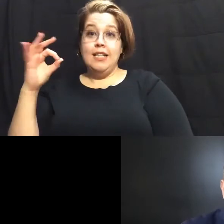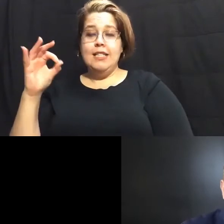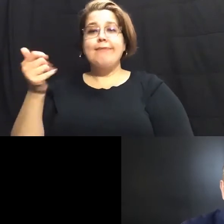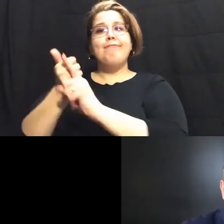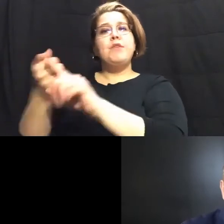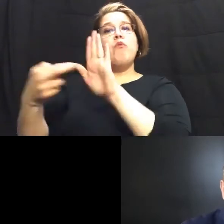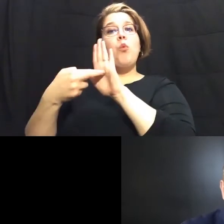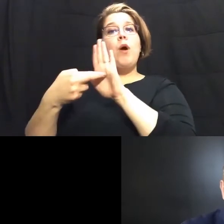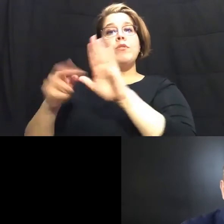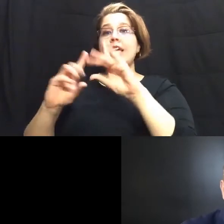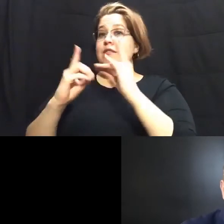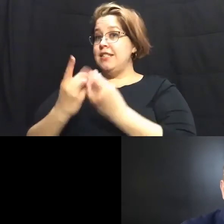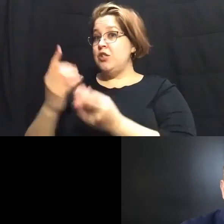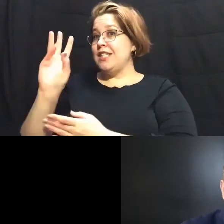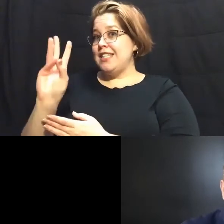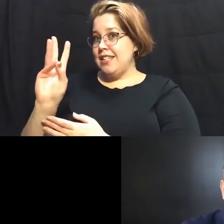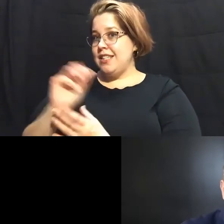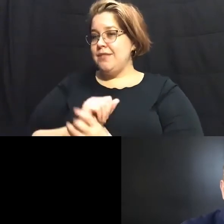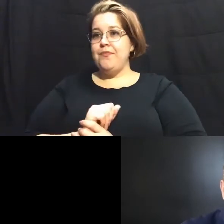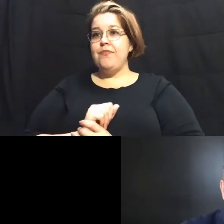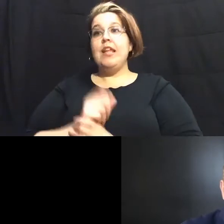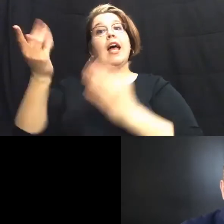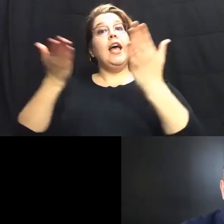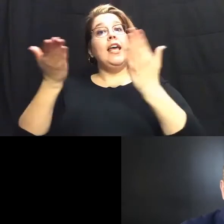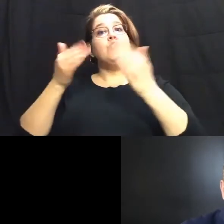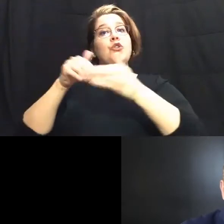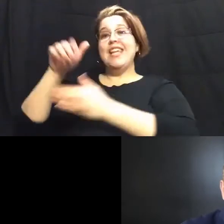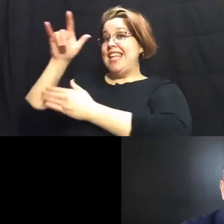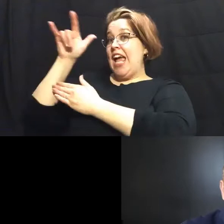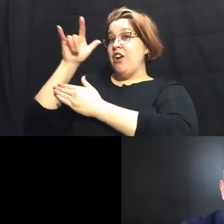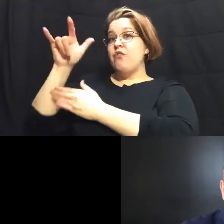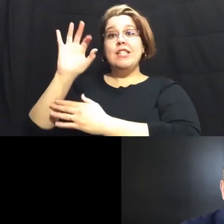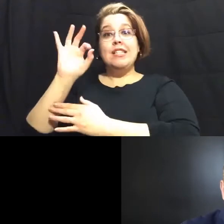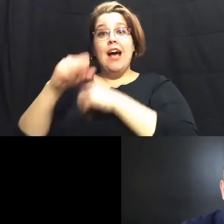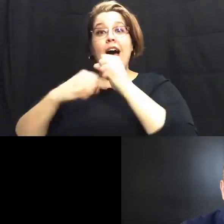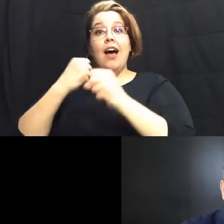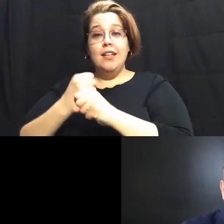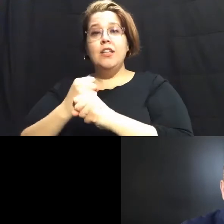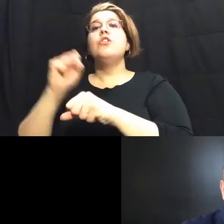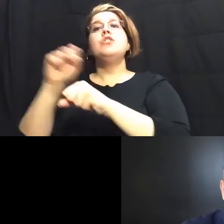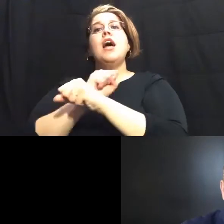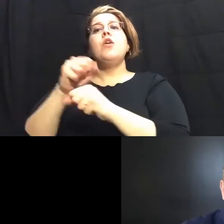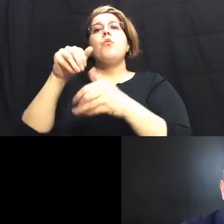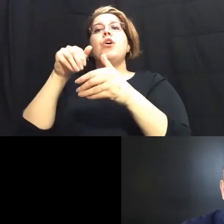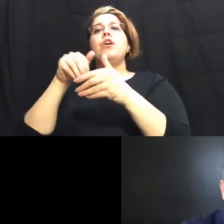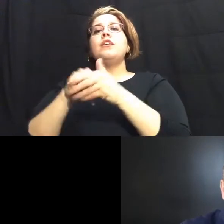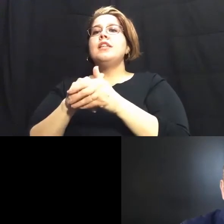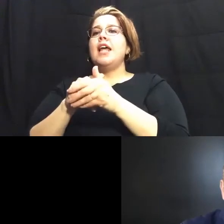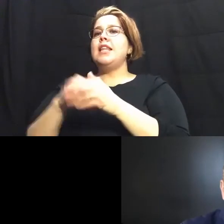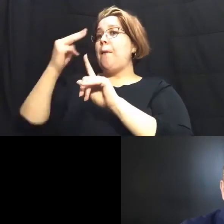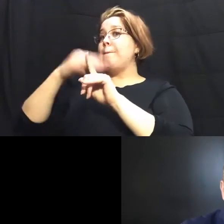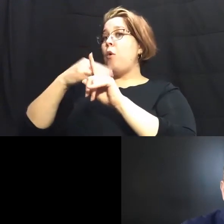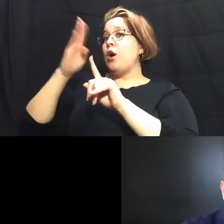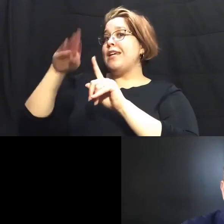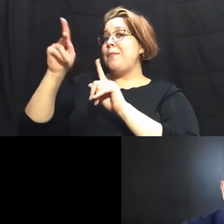representative of district 6. he served in the air force for nine years and works in the mortgage banking business